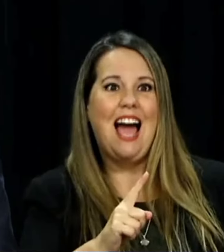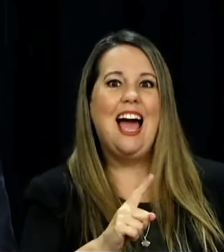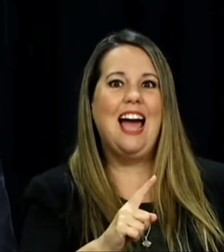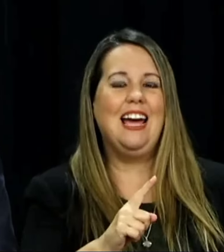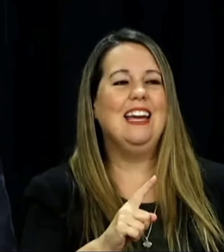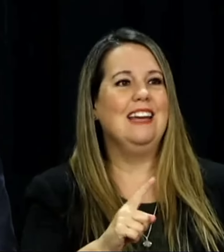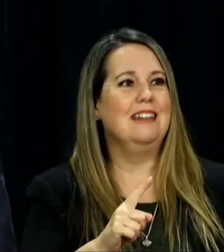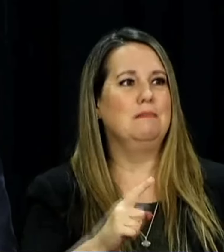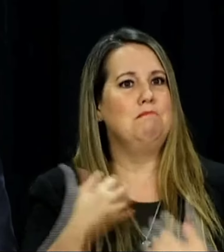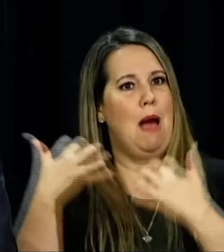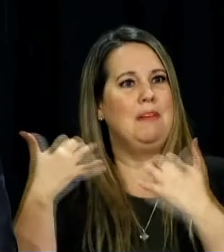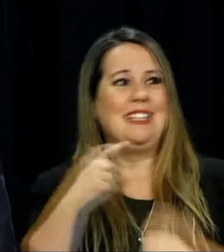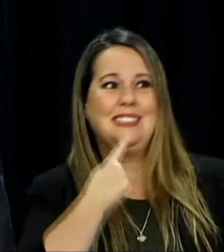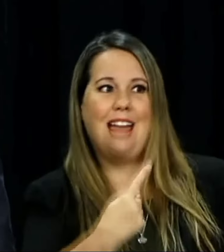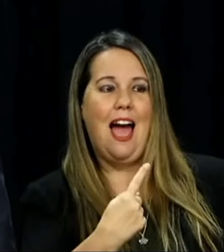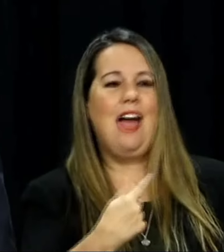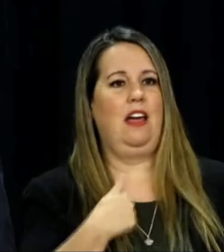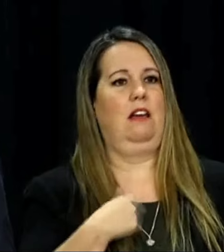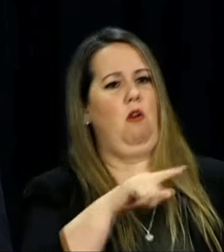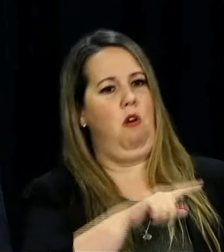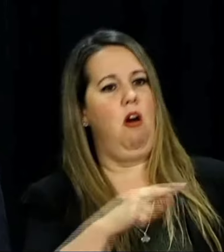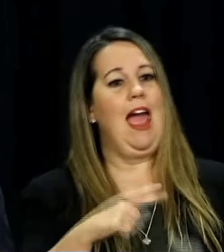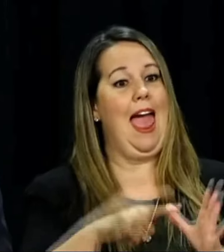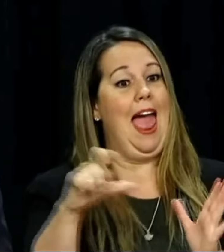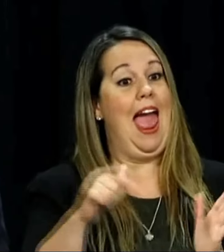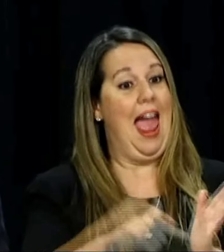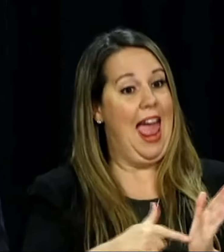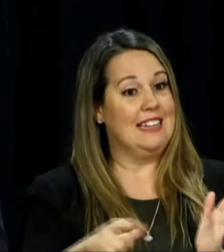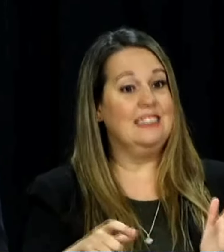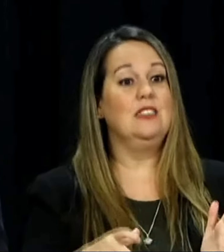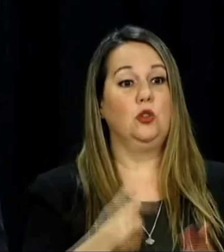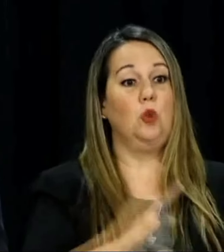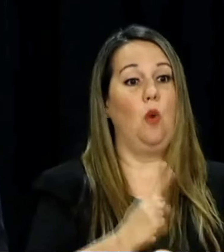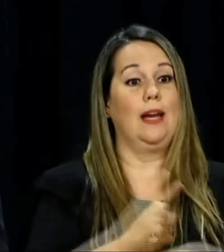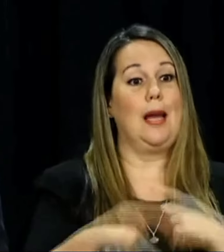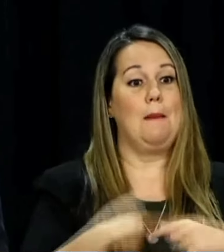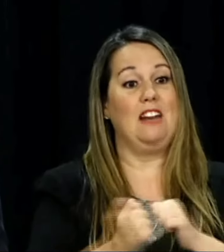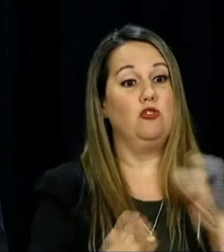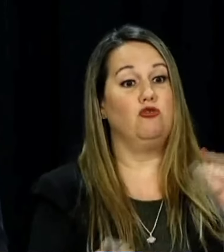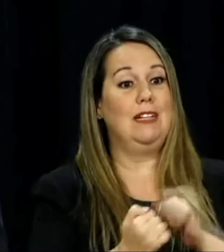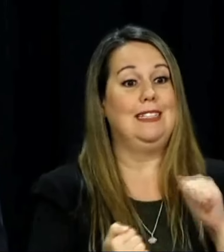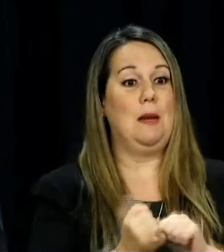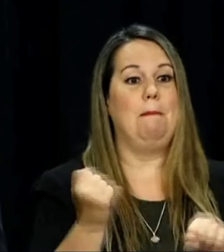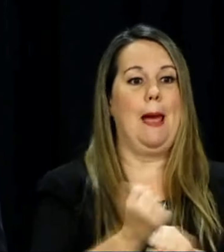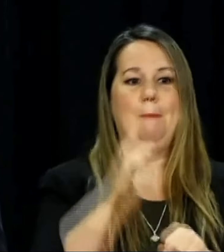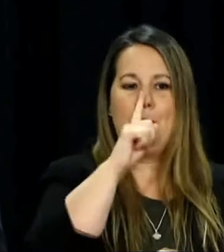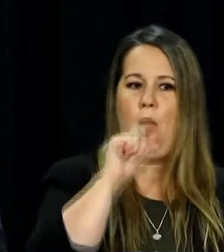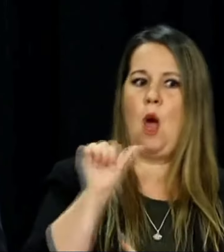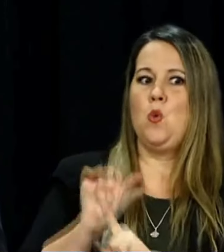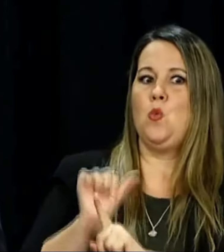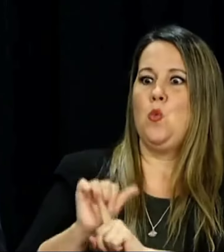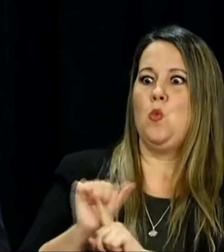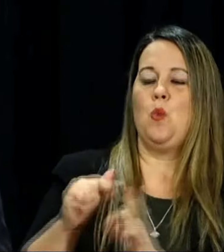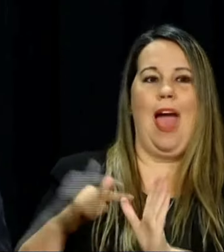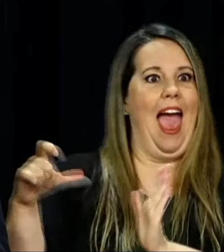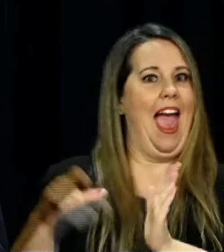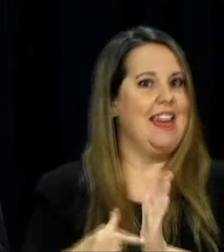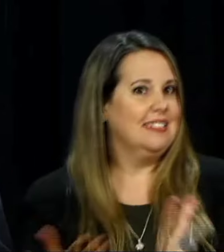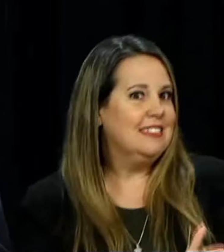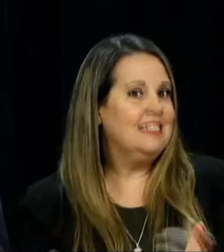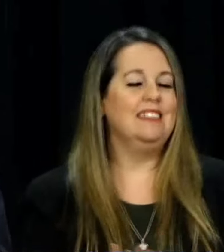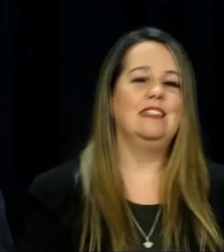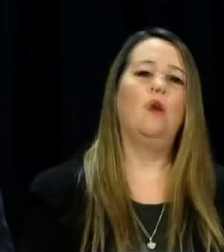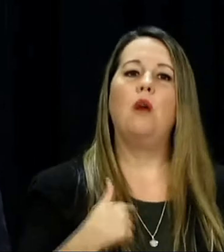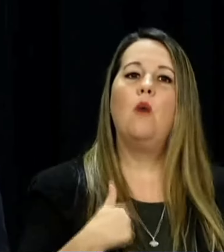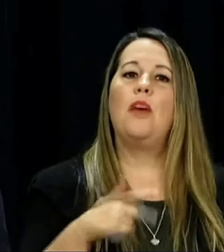is reflecting their views? No, we've got a coalition agreement, as we've talked about before, where we're going to have an aeration of that issue through a